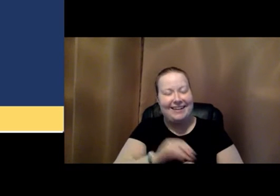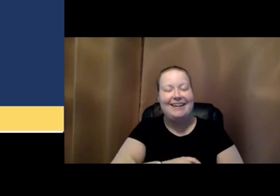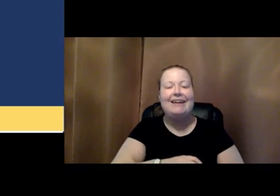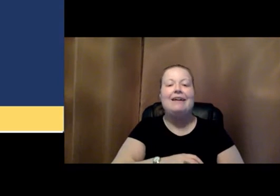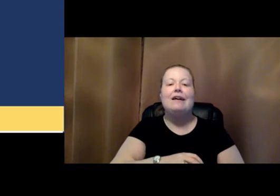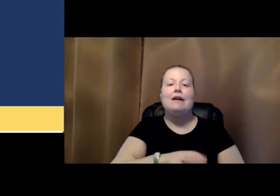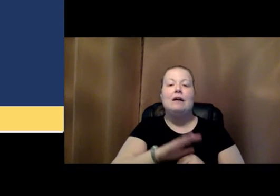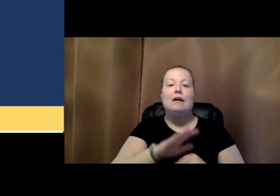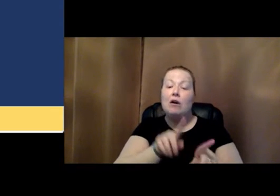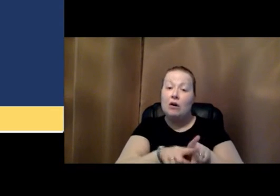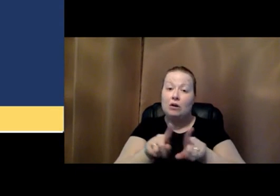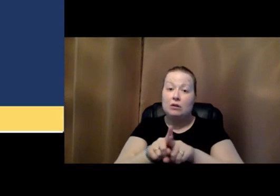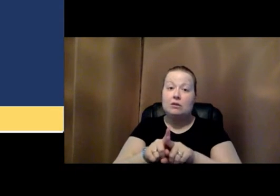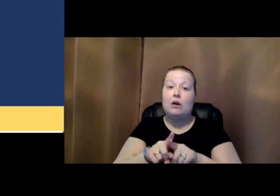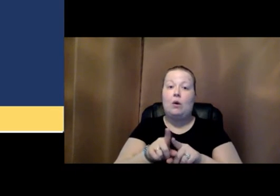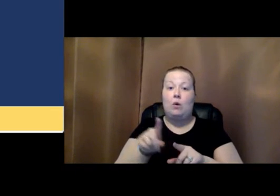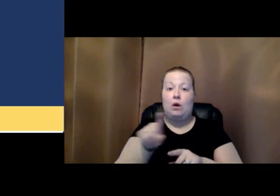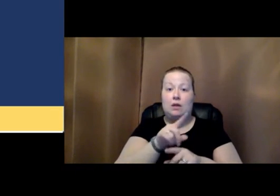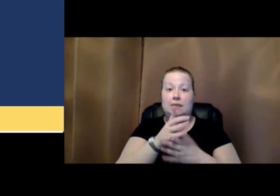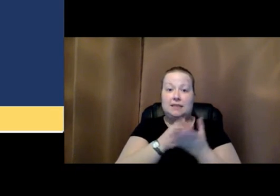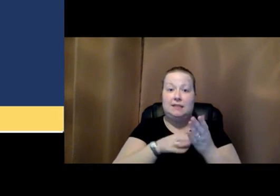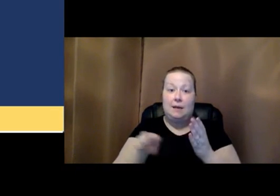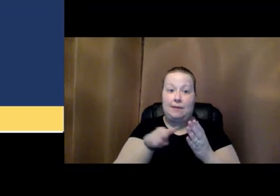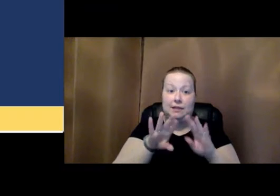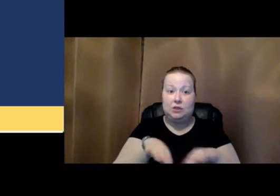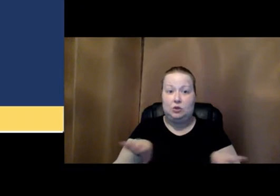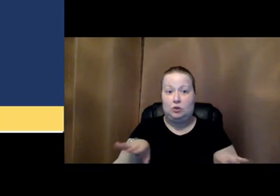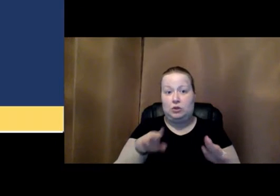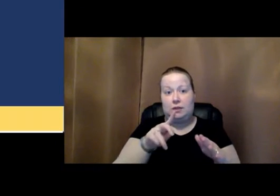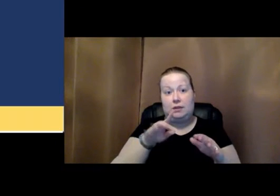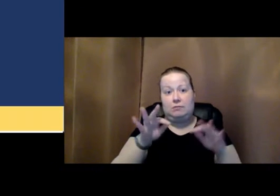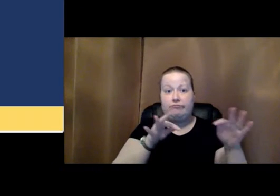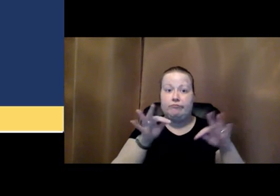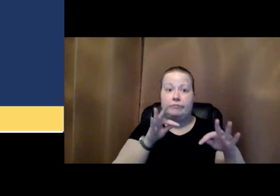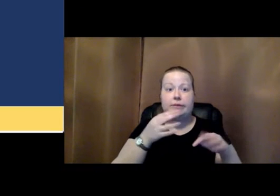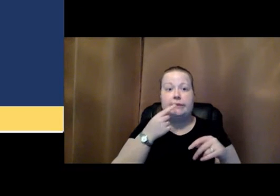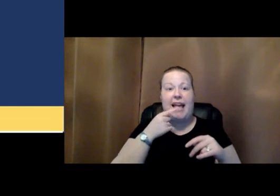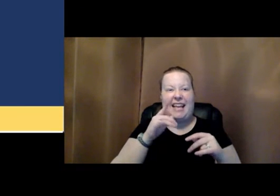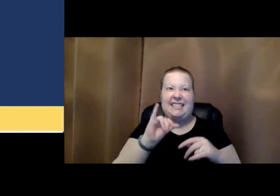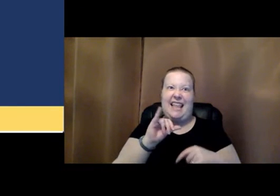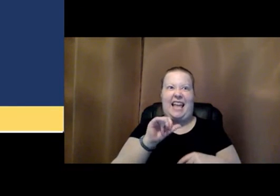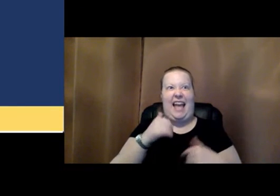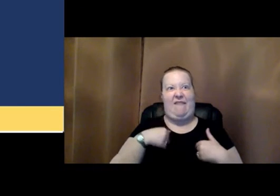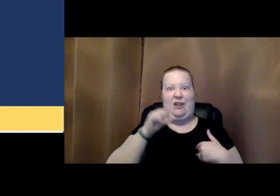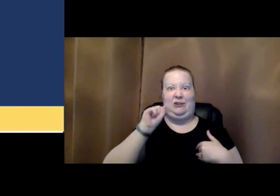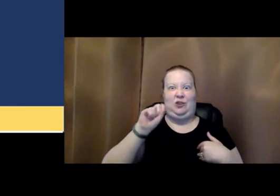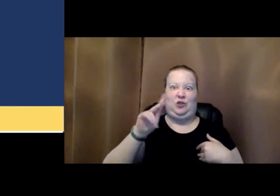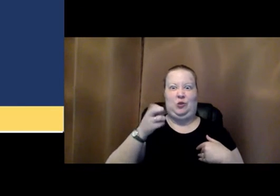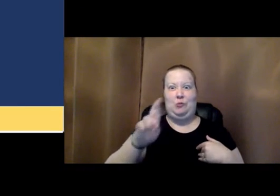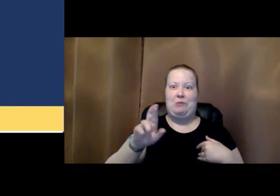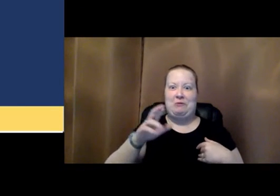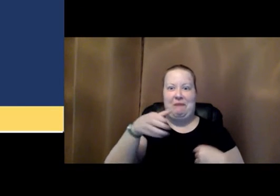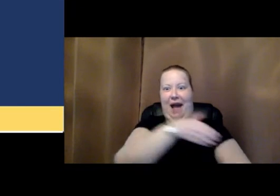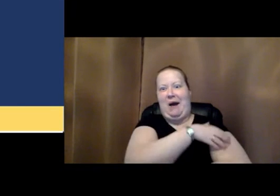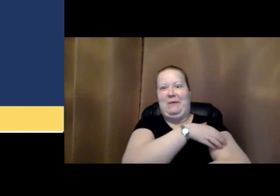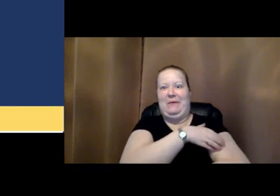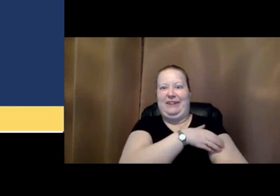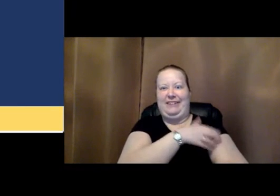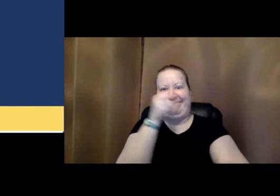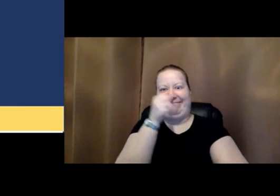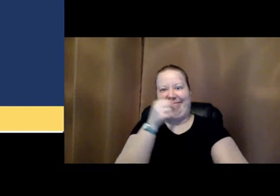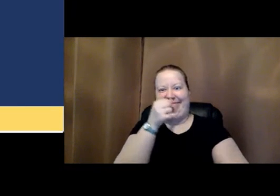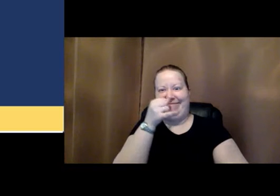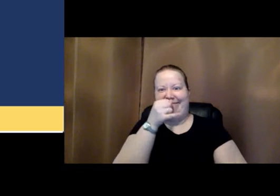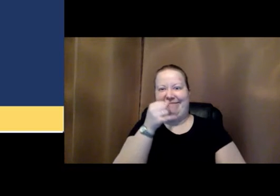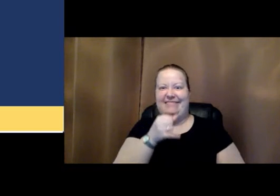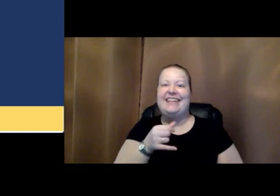also, children, some of the children describe it as like having a superpower. And they like the fact that they